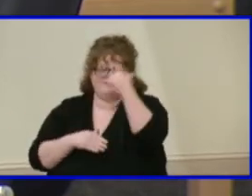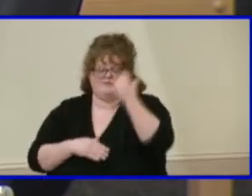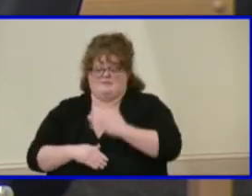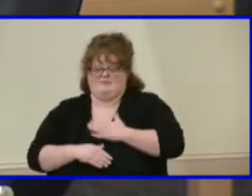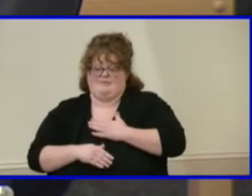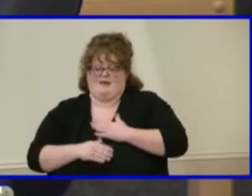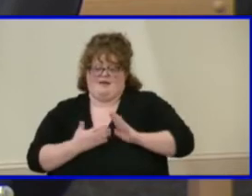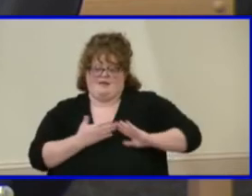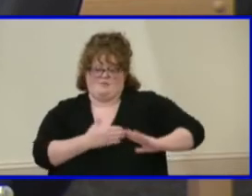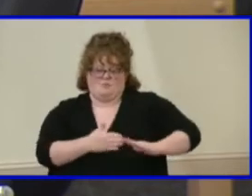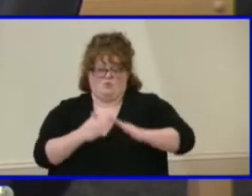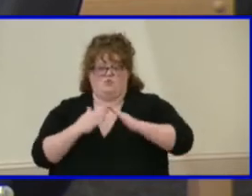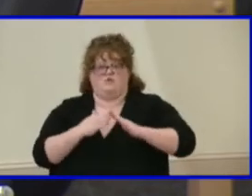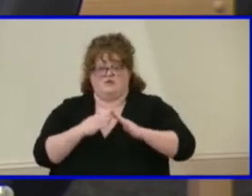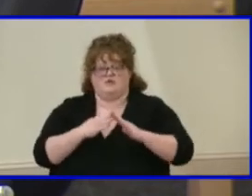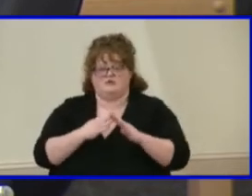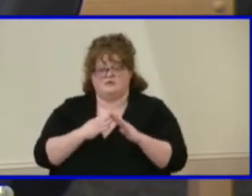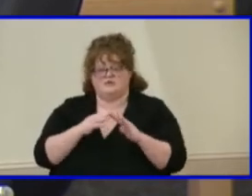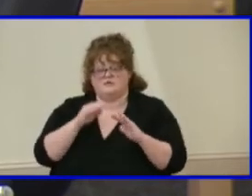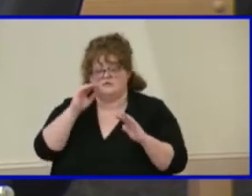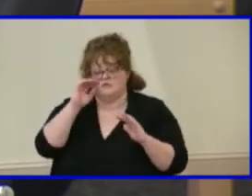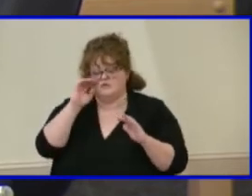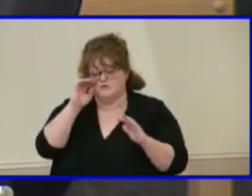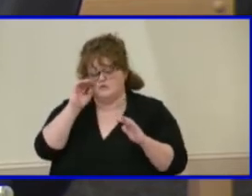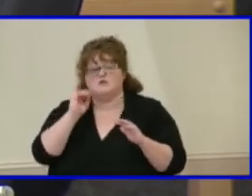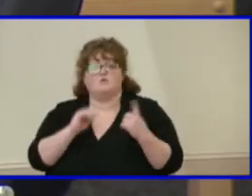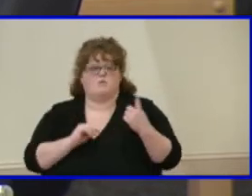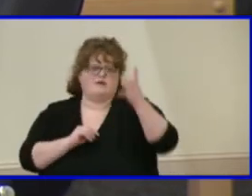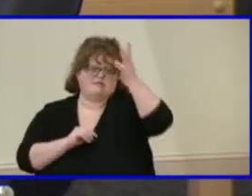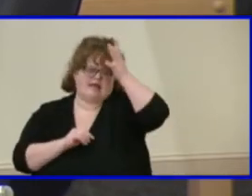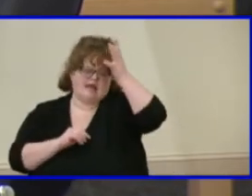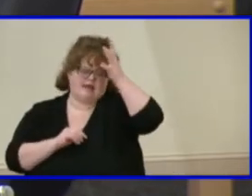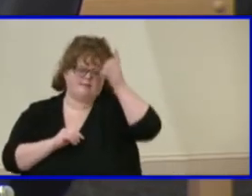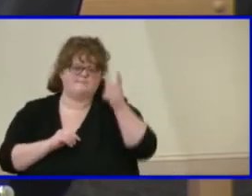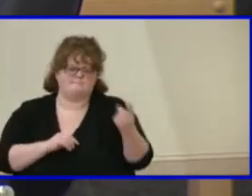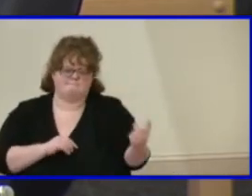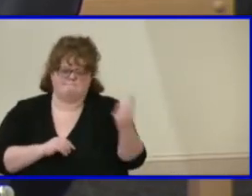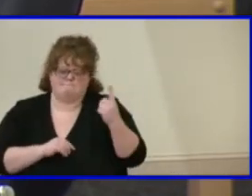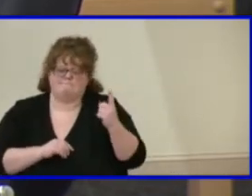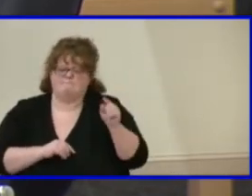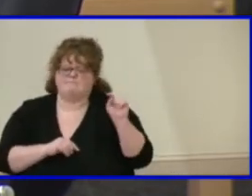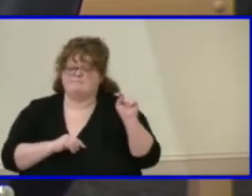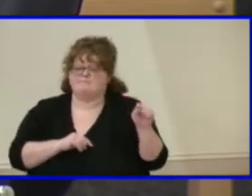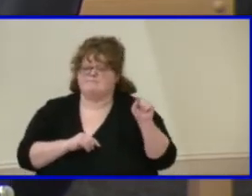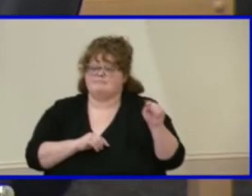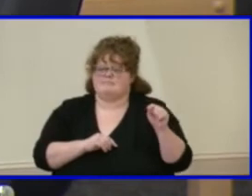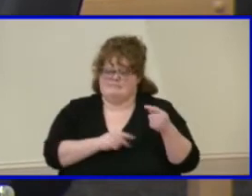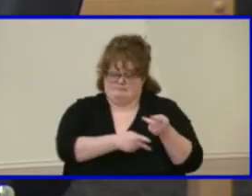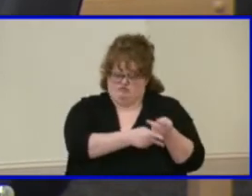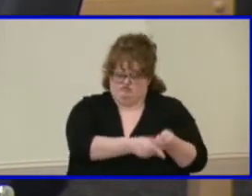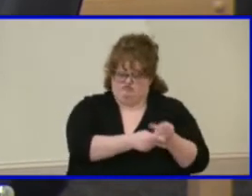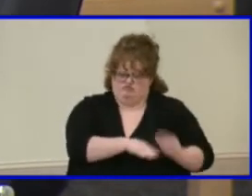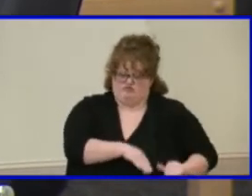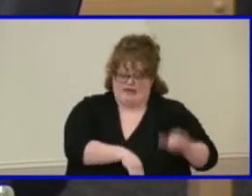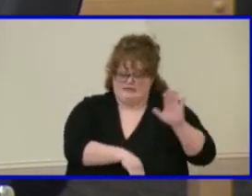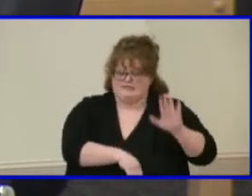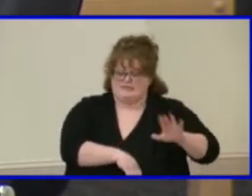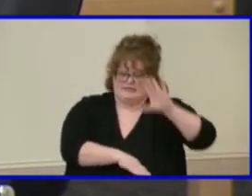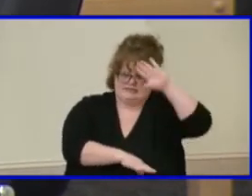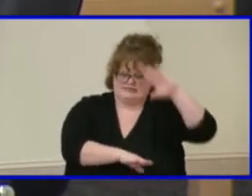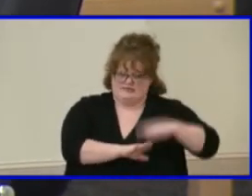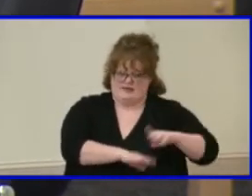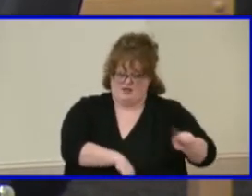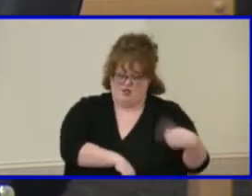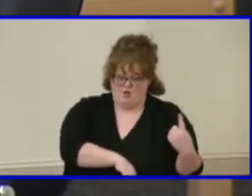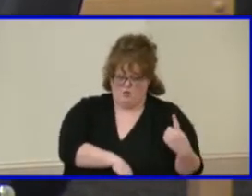community, I had someone, a dad, and he's raising his son alone. And he asked me,